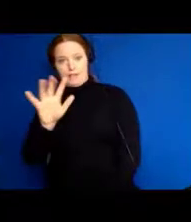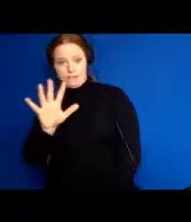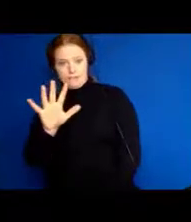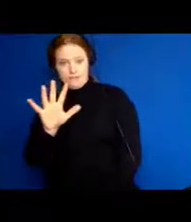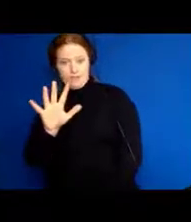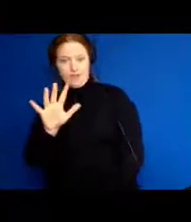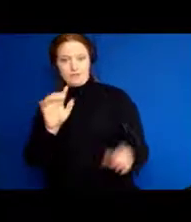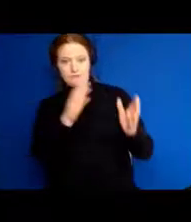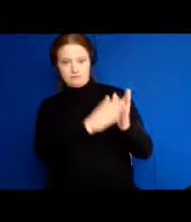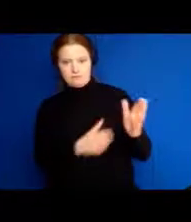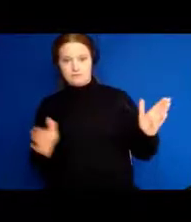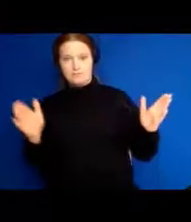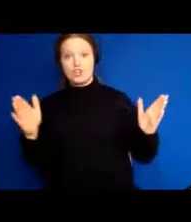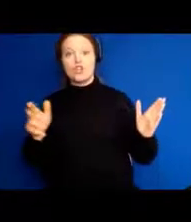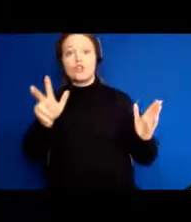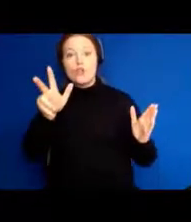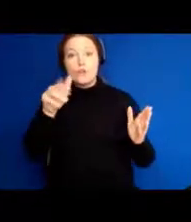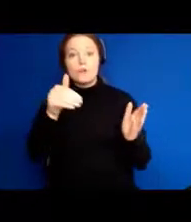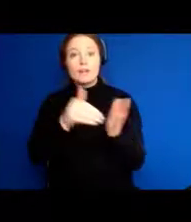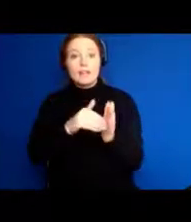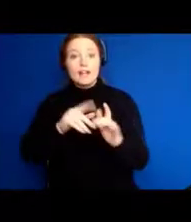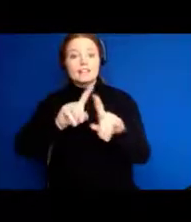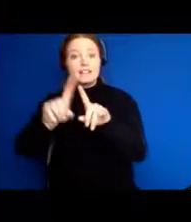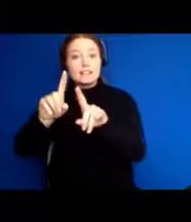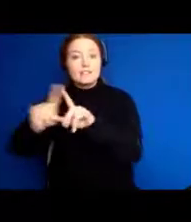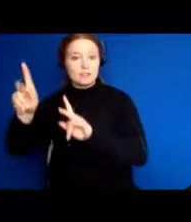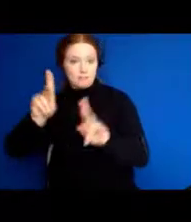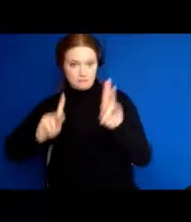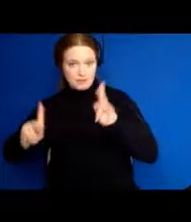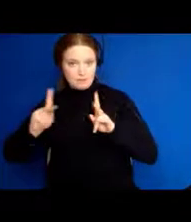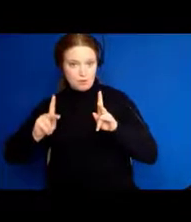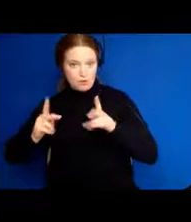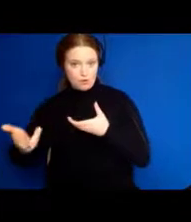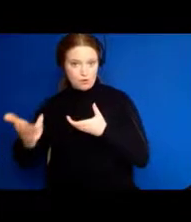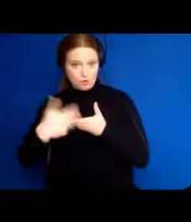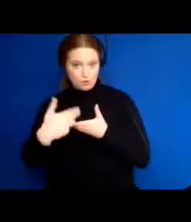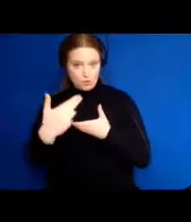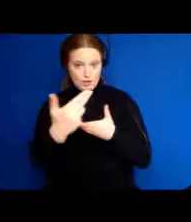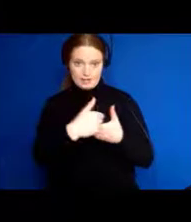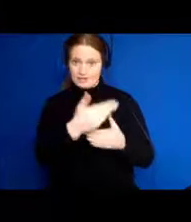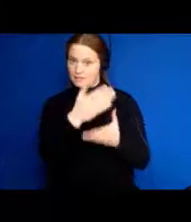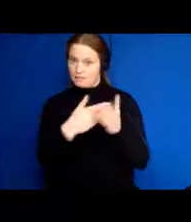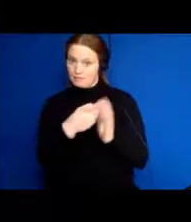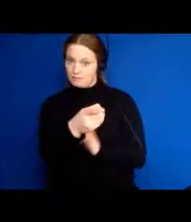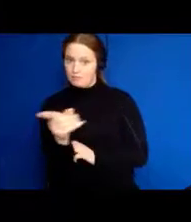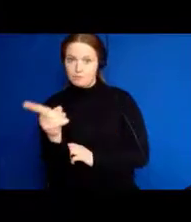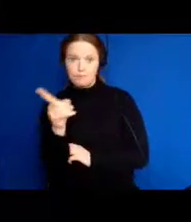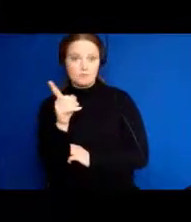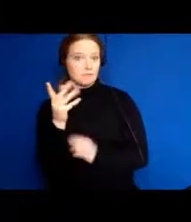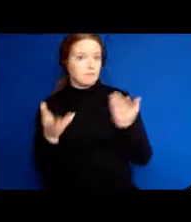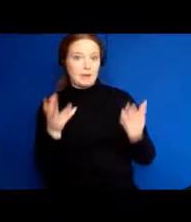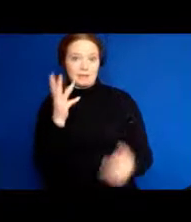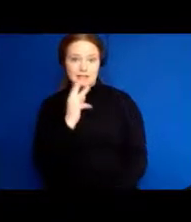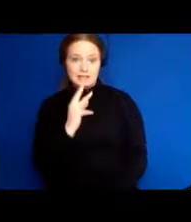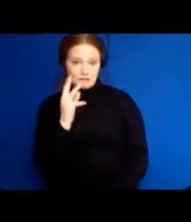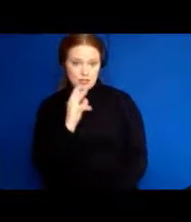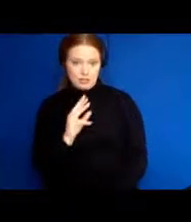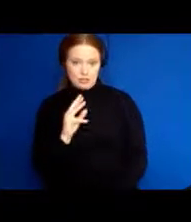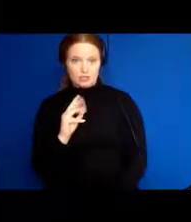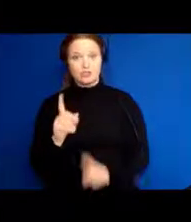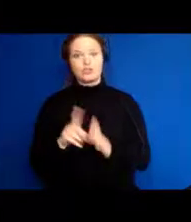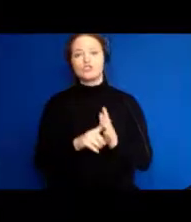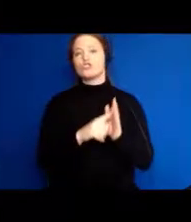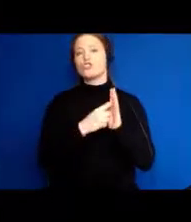towns or cities across Canada, were enrolled. Some of you may have been enrolled. At the beginning, they had no cognitive